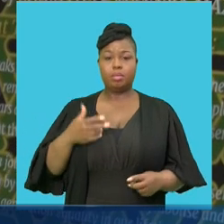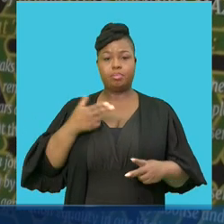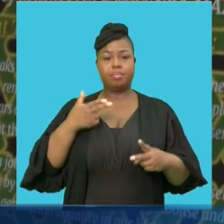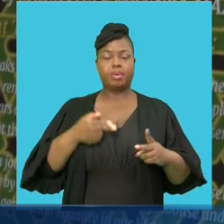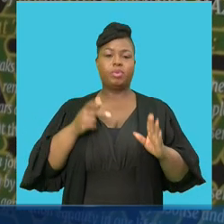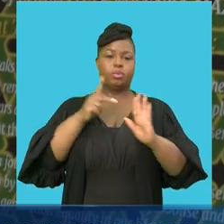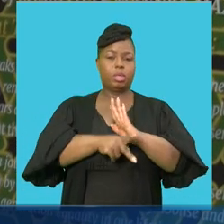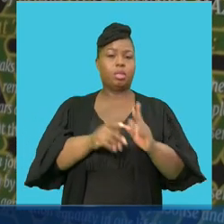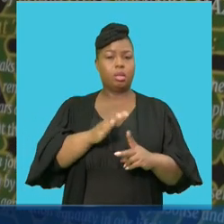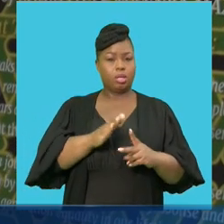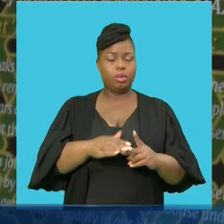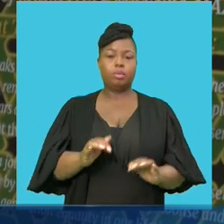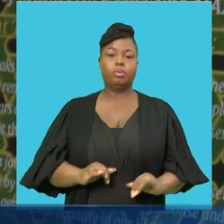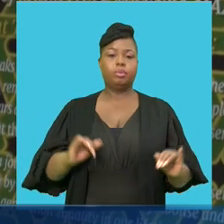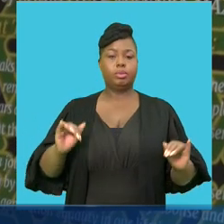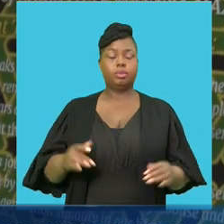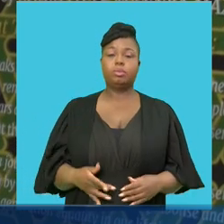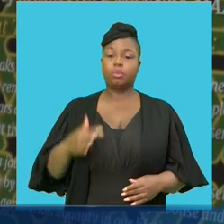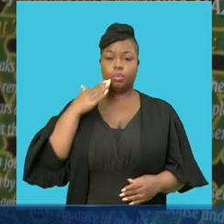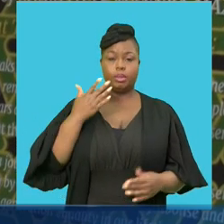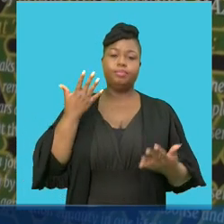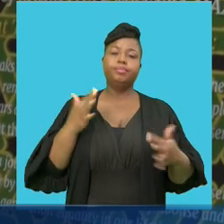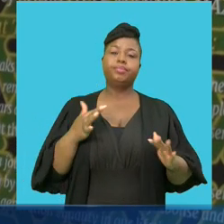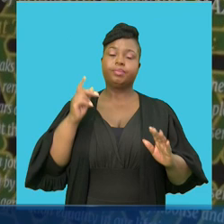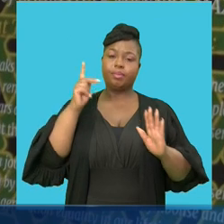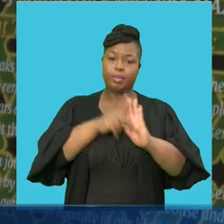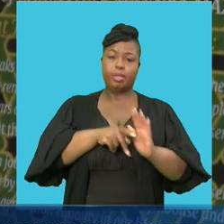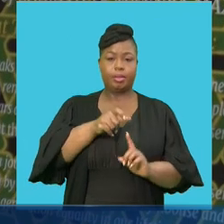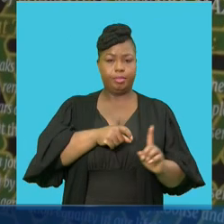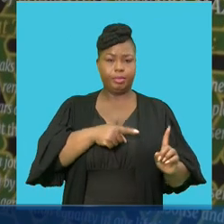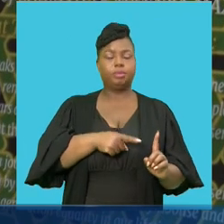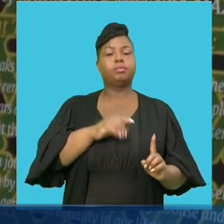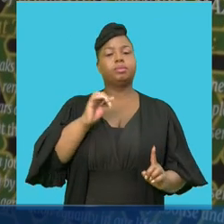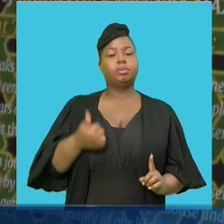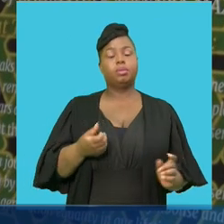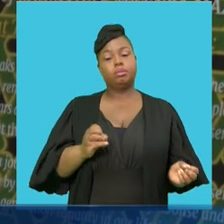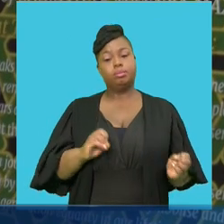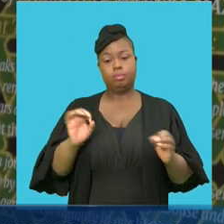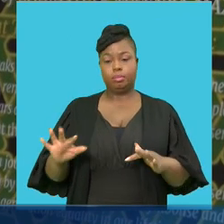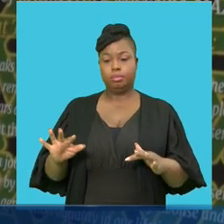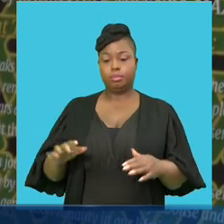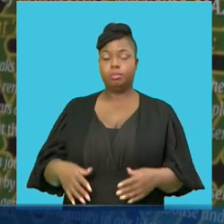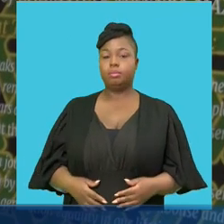to kill but even worse when after you have killed that person you then take control